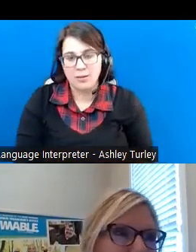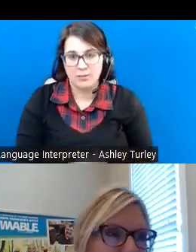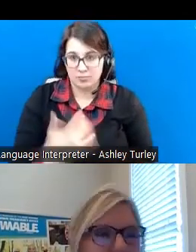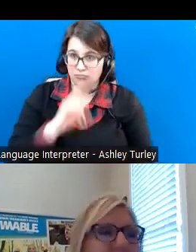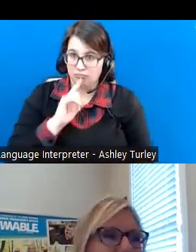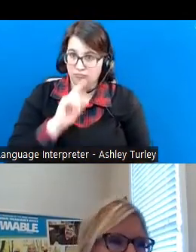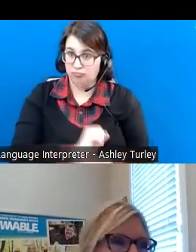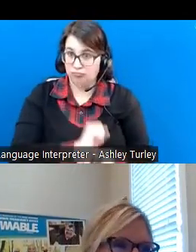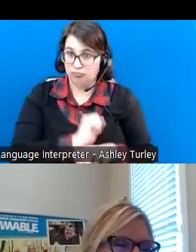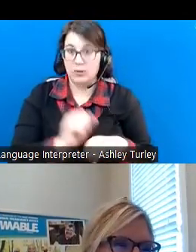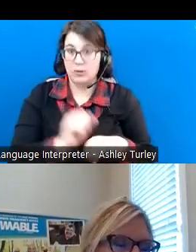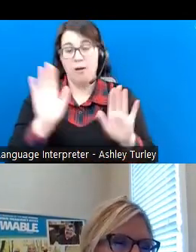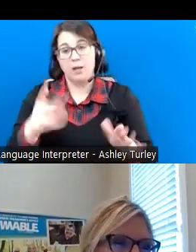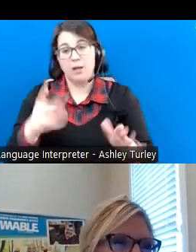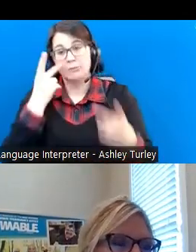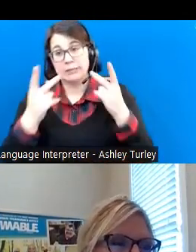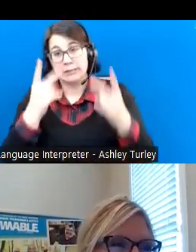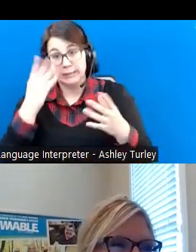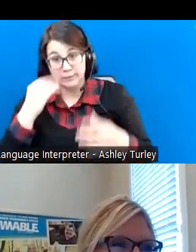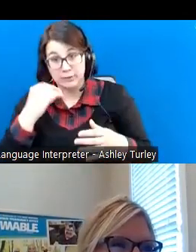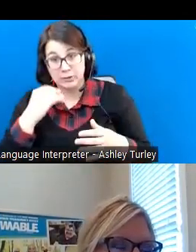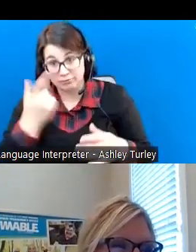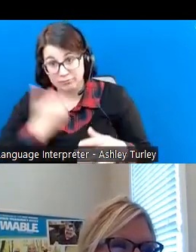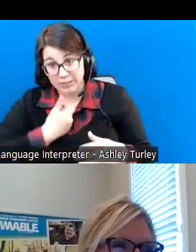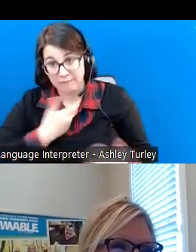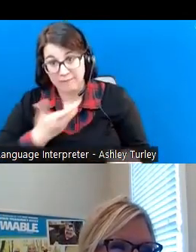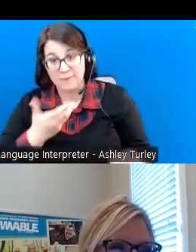to be able to see it firsthand. So congratulations.